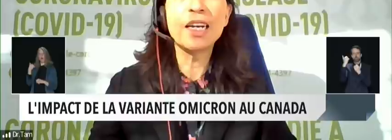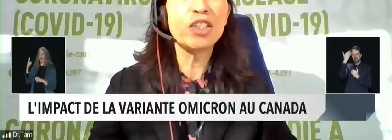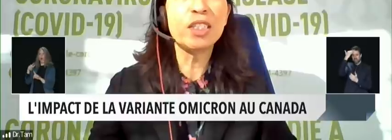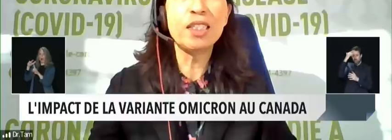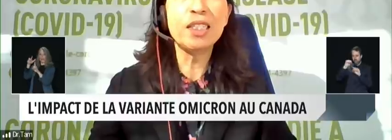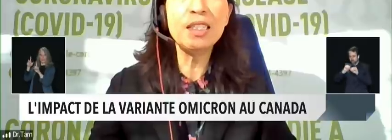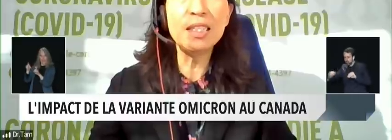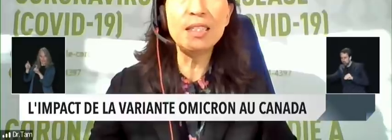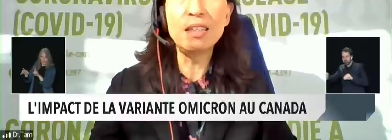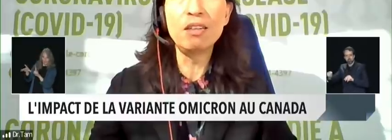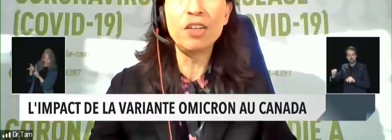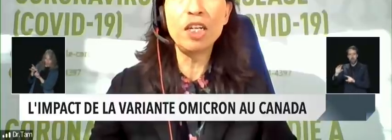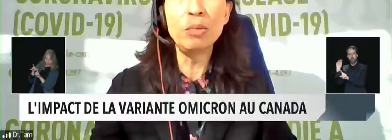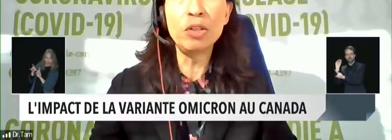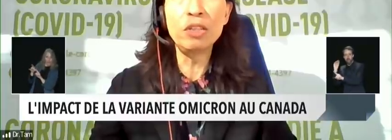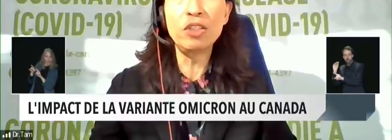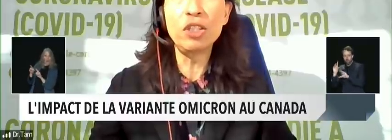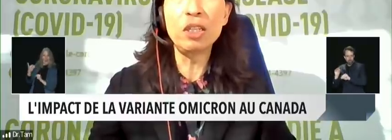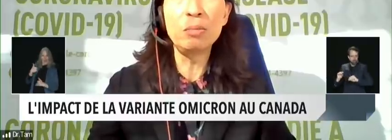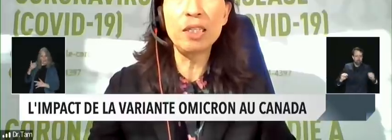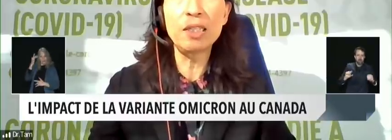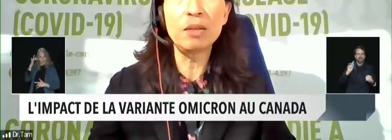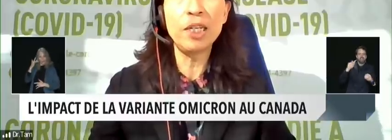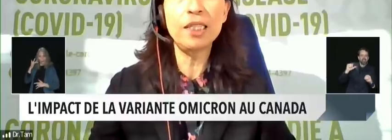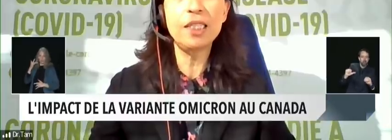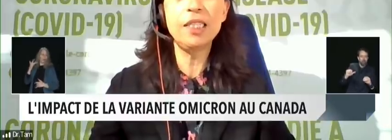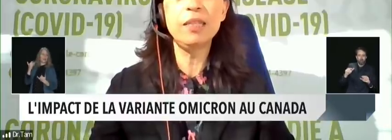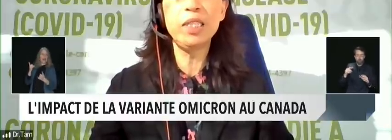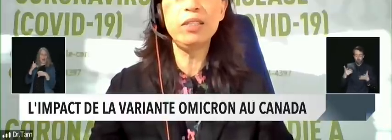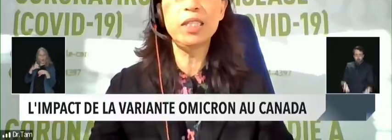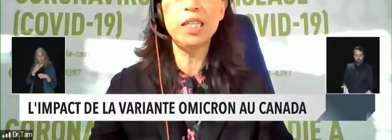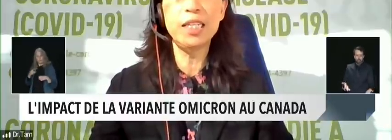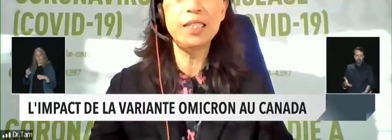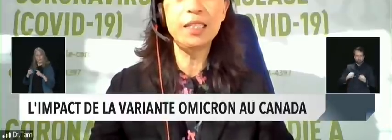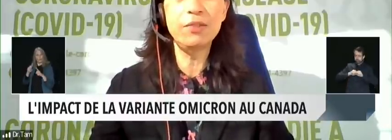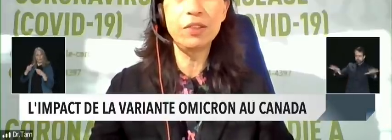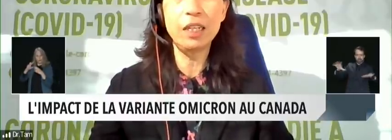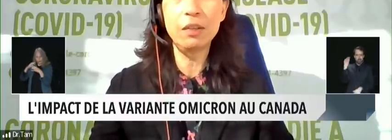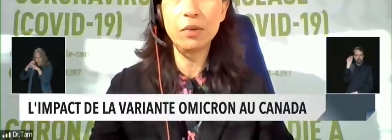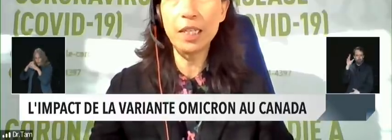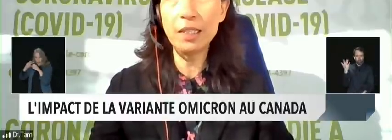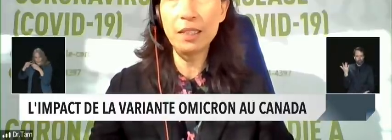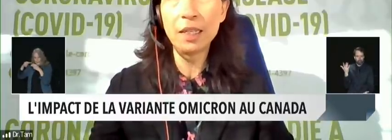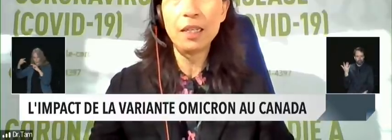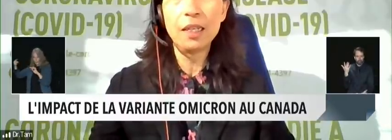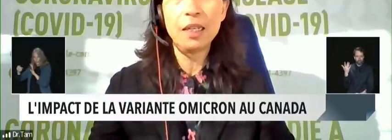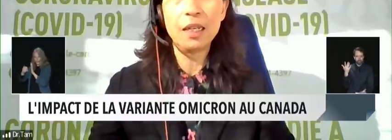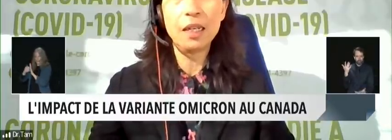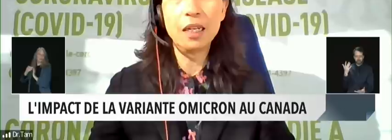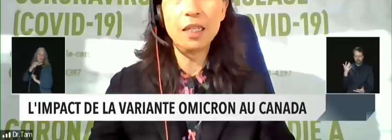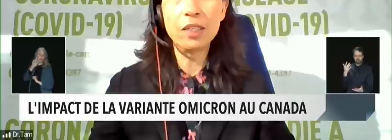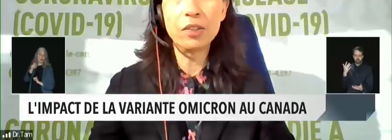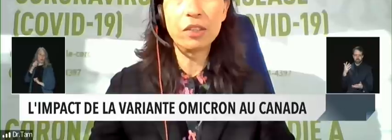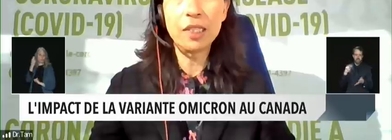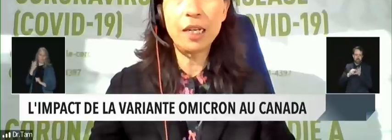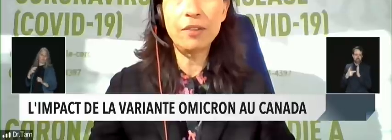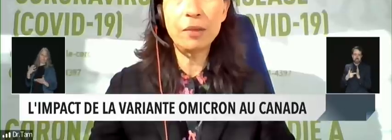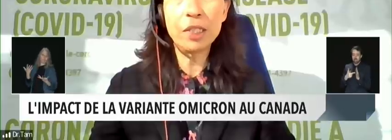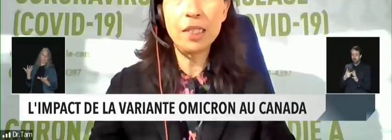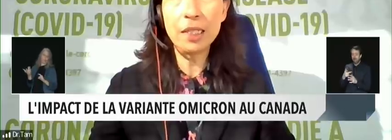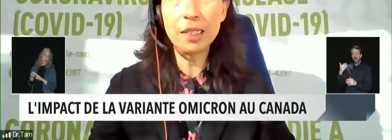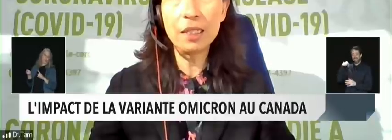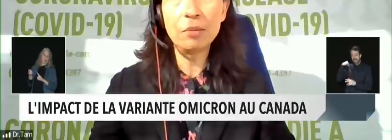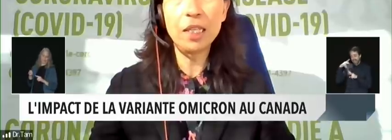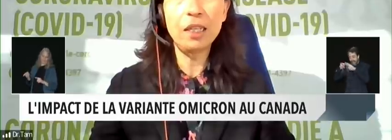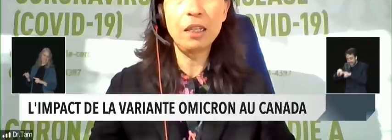think that is actually needed or viable the genomics capacity can be utilized in different other ways there's also